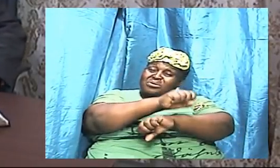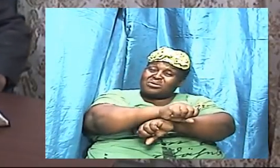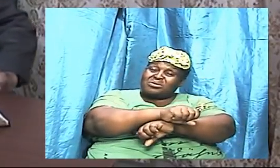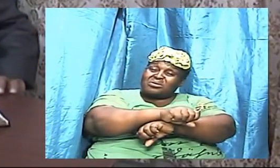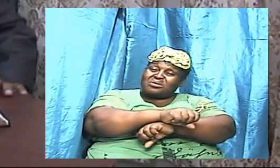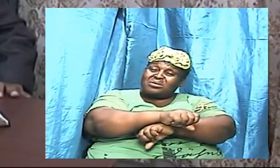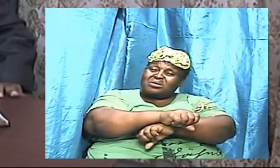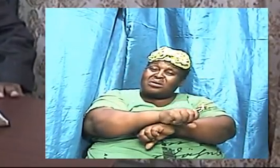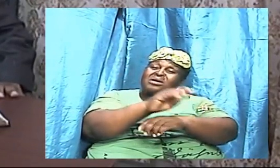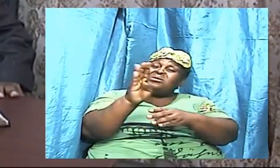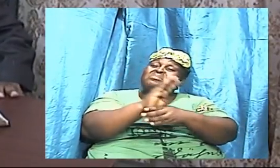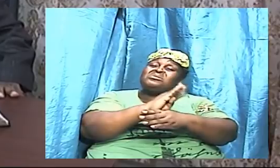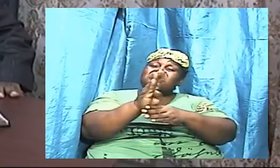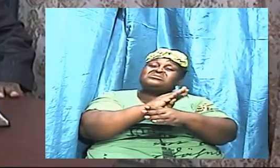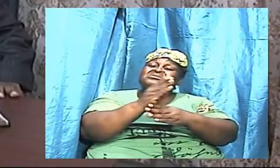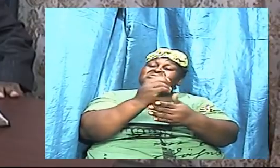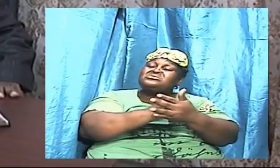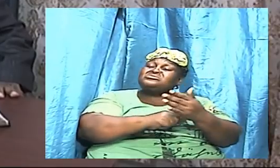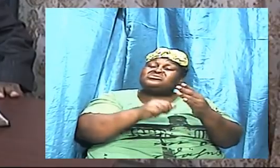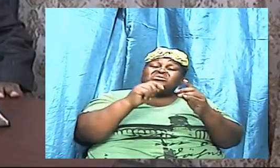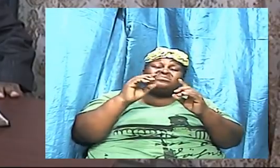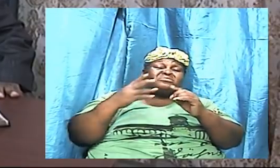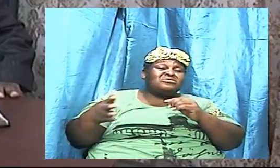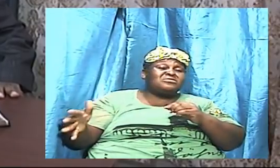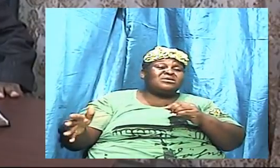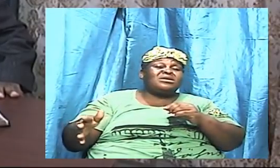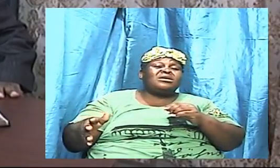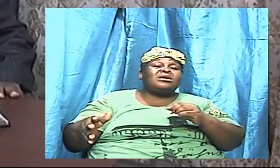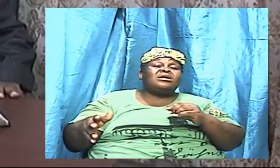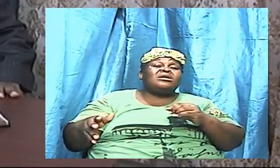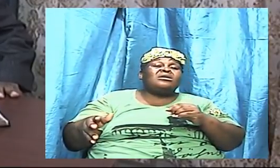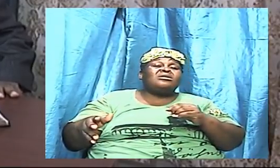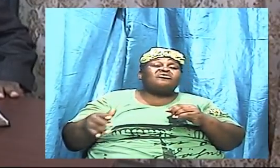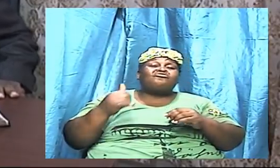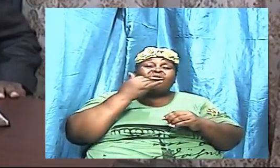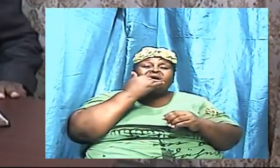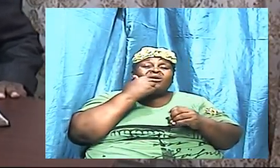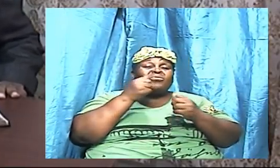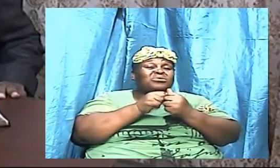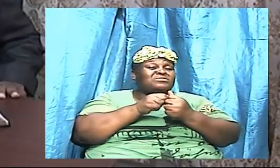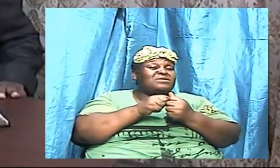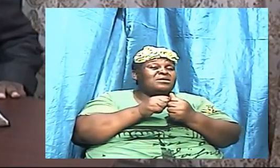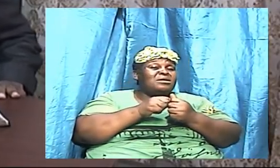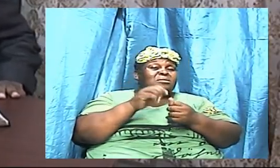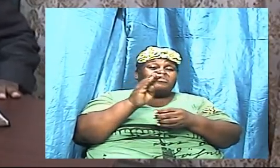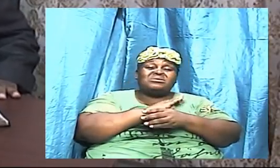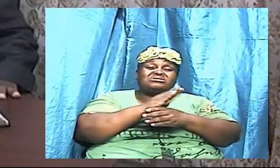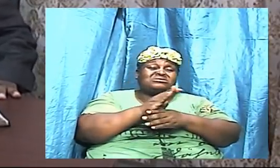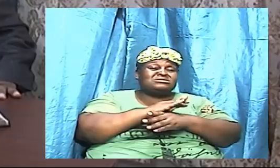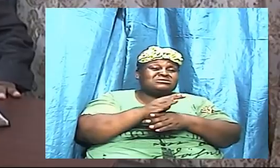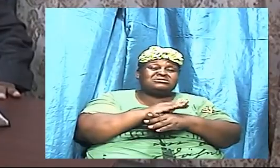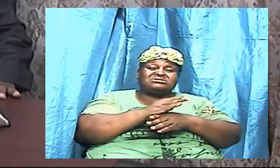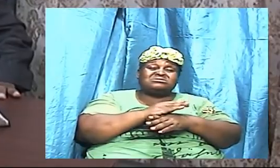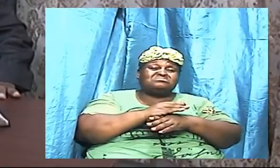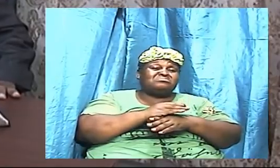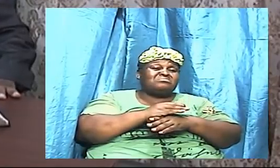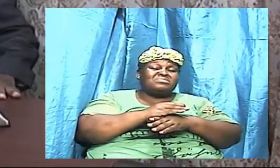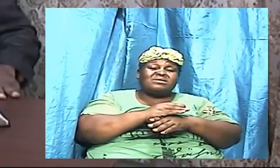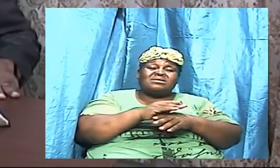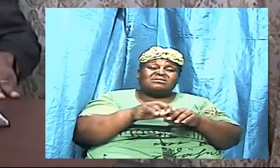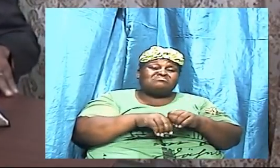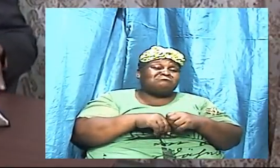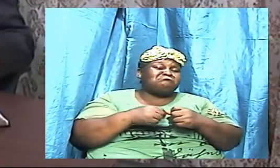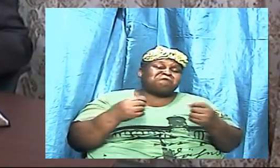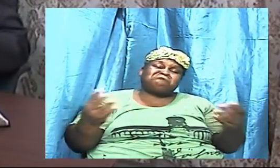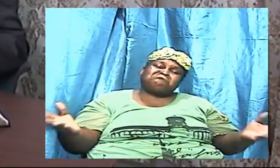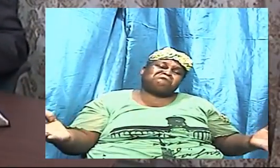something goes wrong with the business it collapses because that can happen to anybody and guess what is going